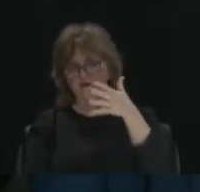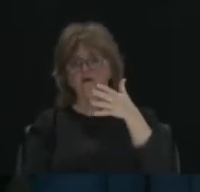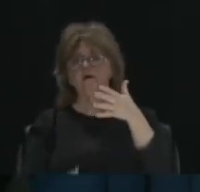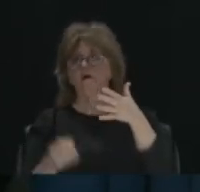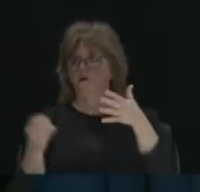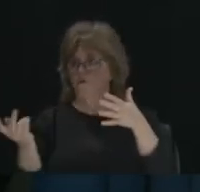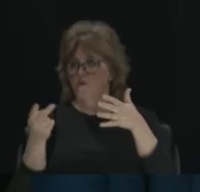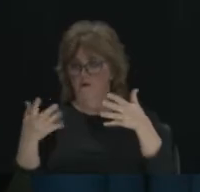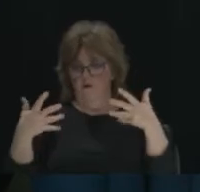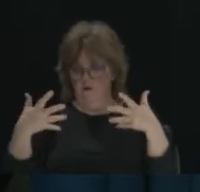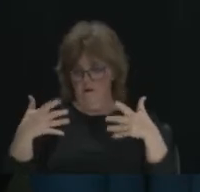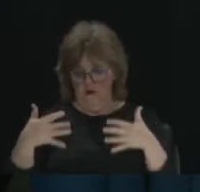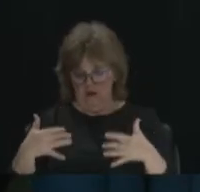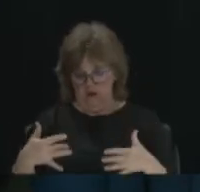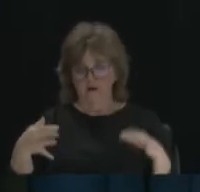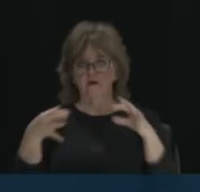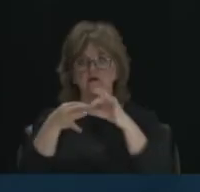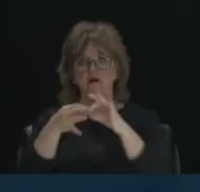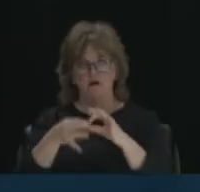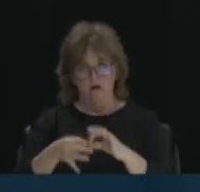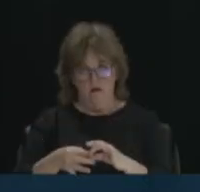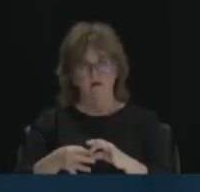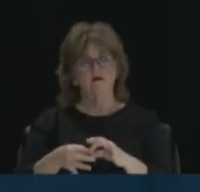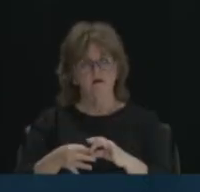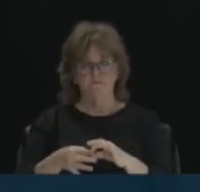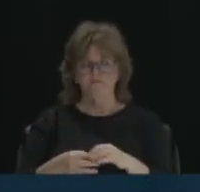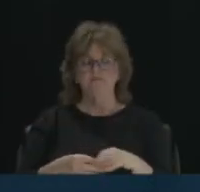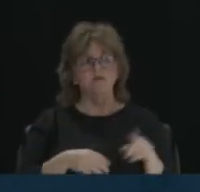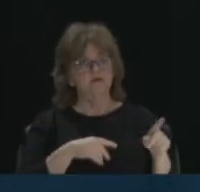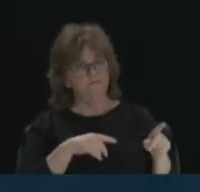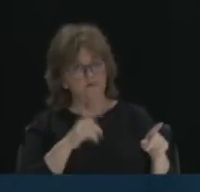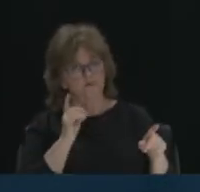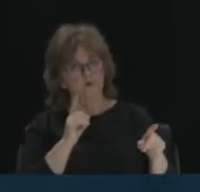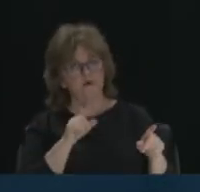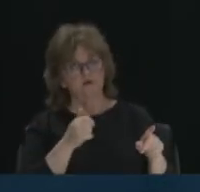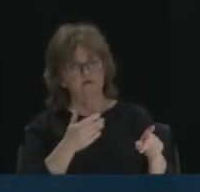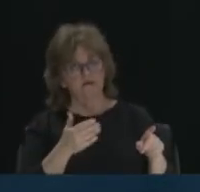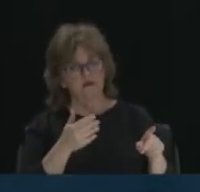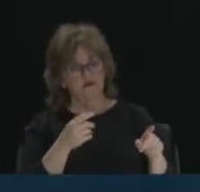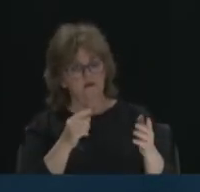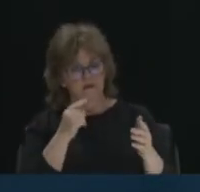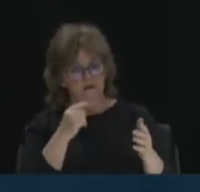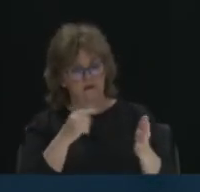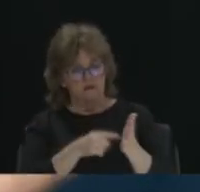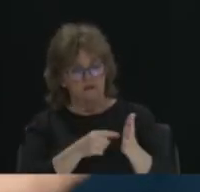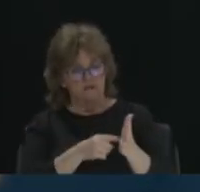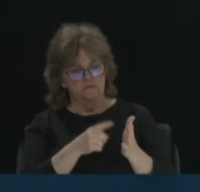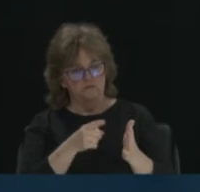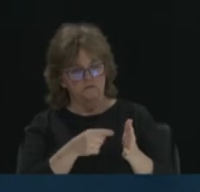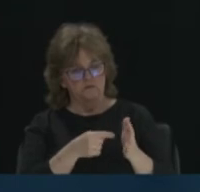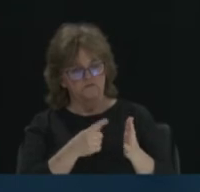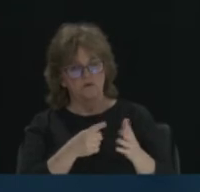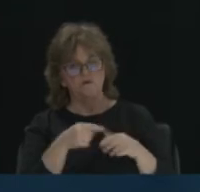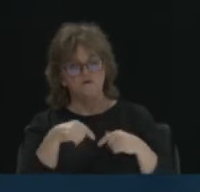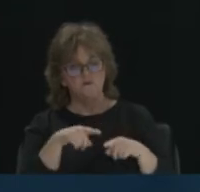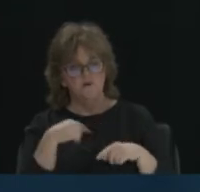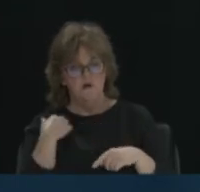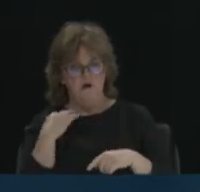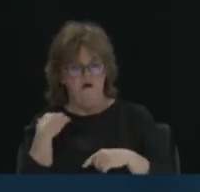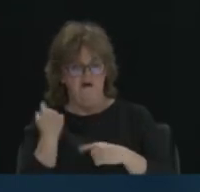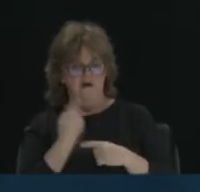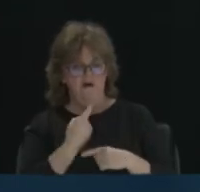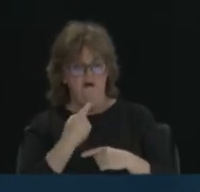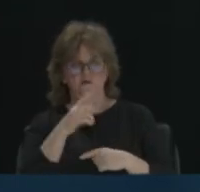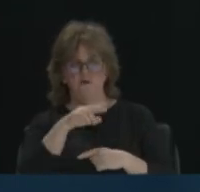connections between us. All right. And I just want to make one point of reference. We had one during our 33 years of